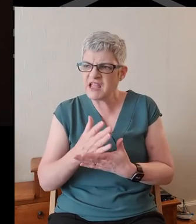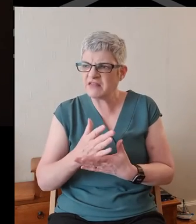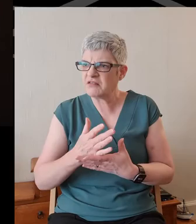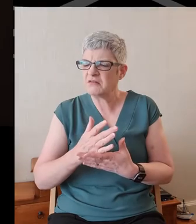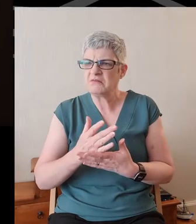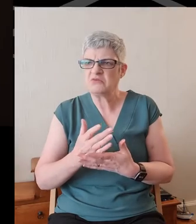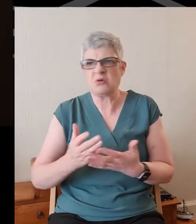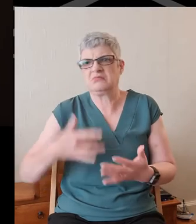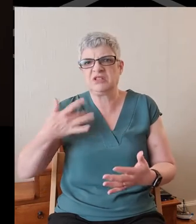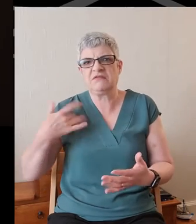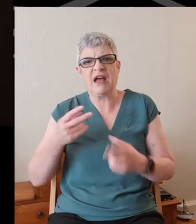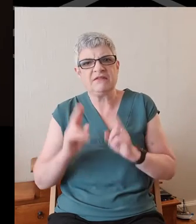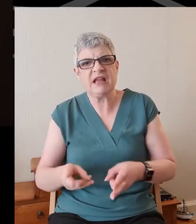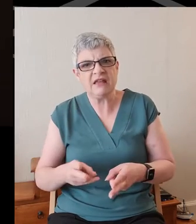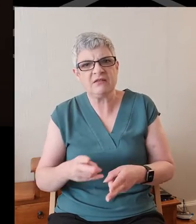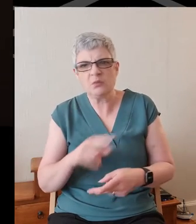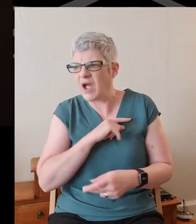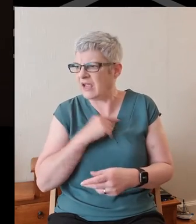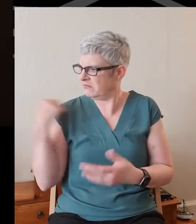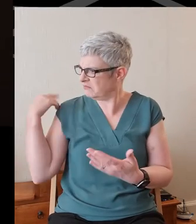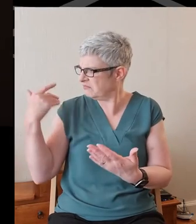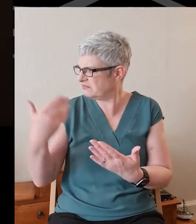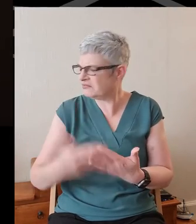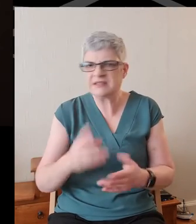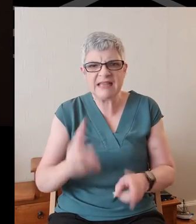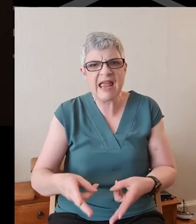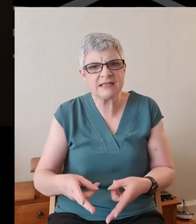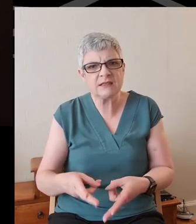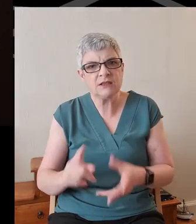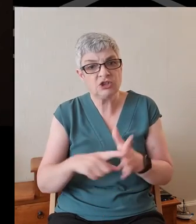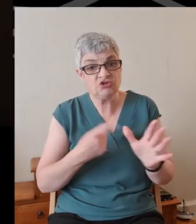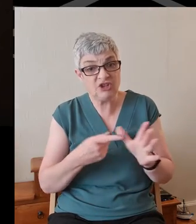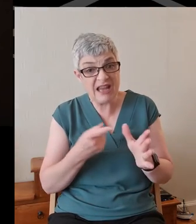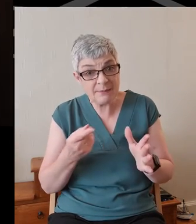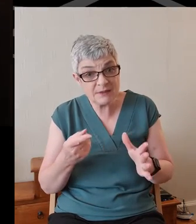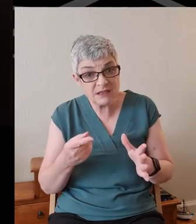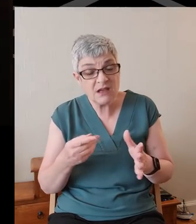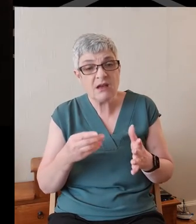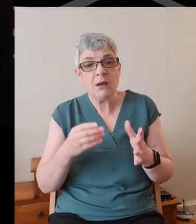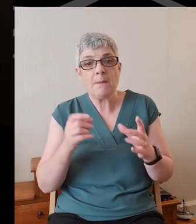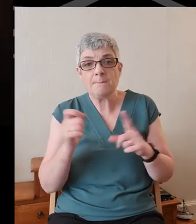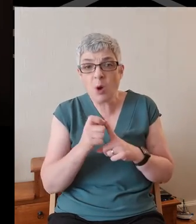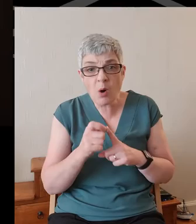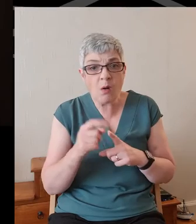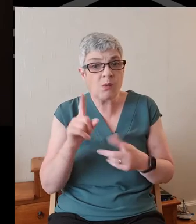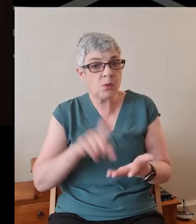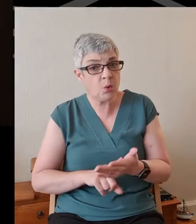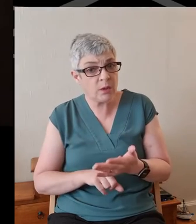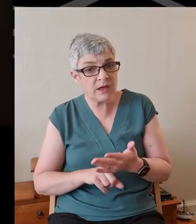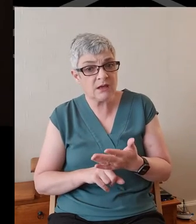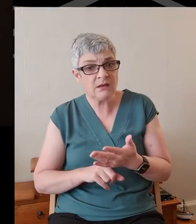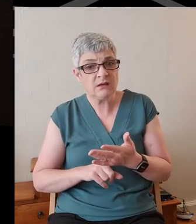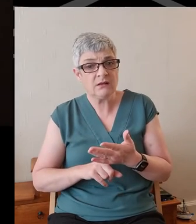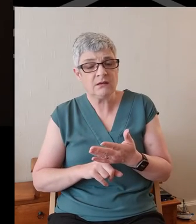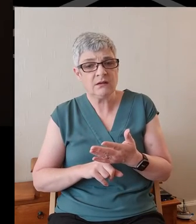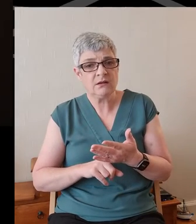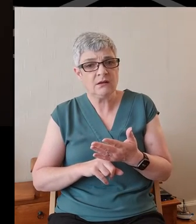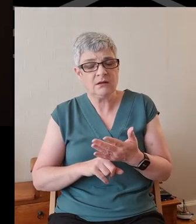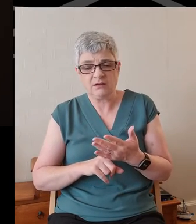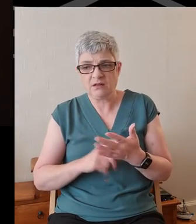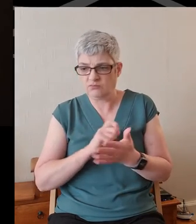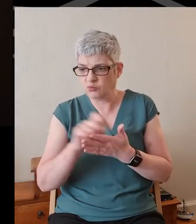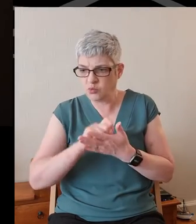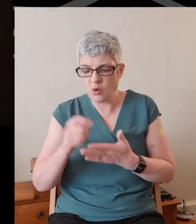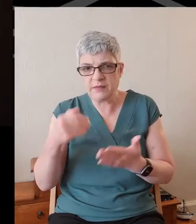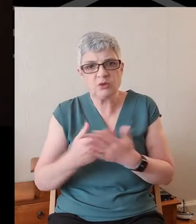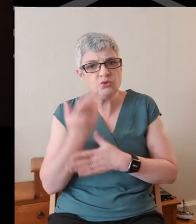How come all these guys are dead? James himself, or Paul, or Luke, or all the other folks who wrote parts of the